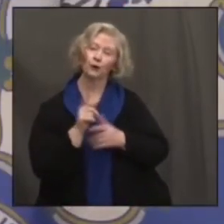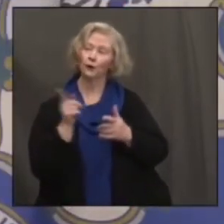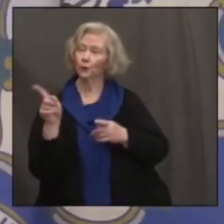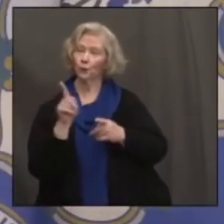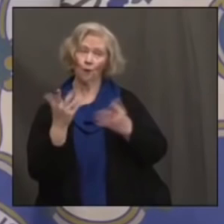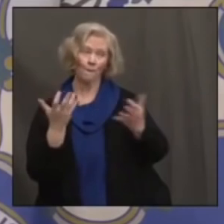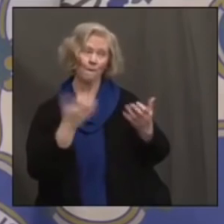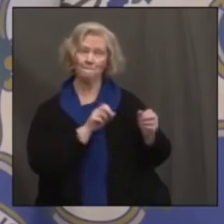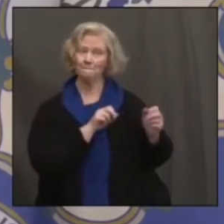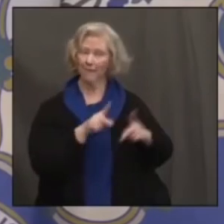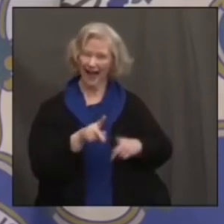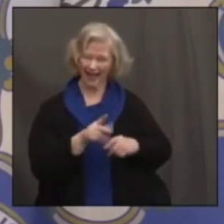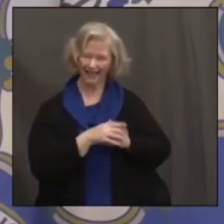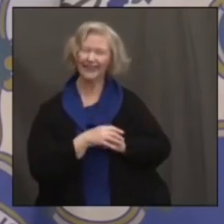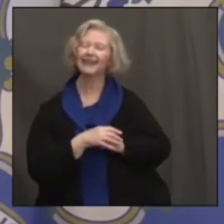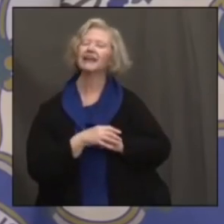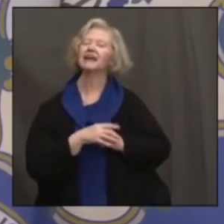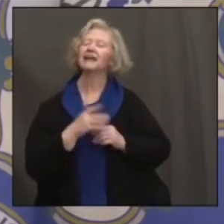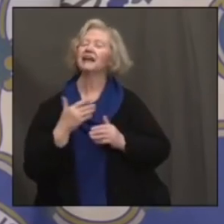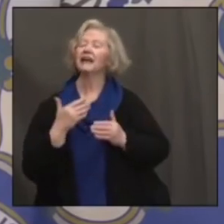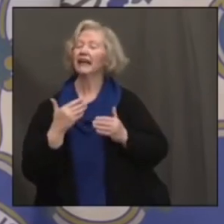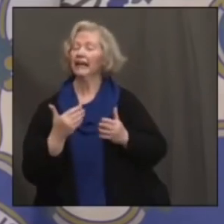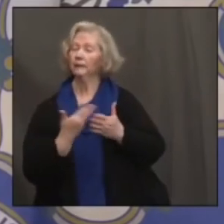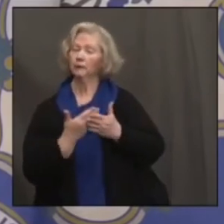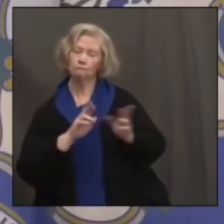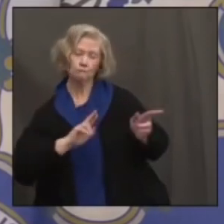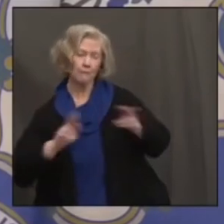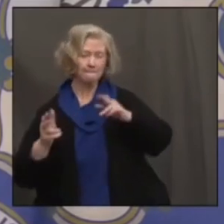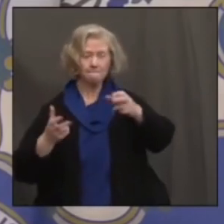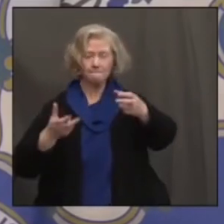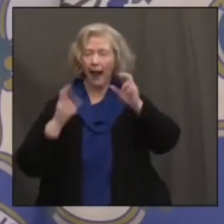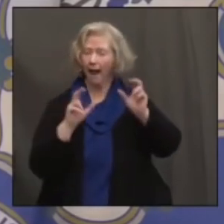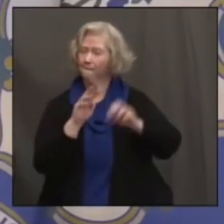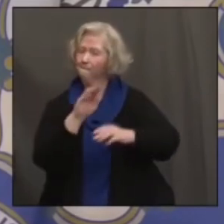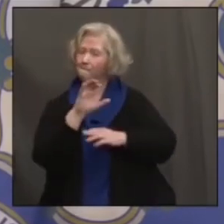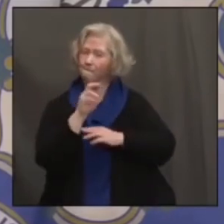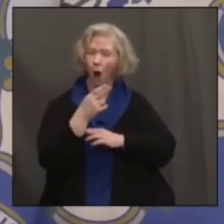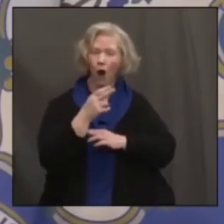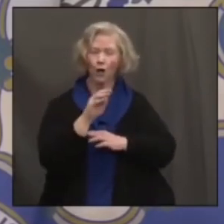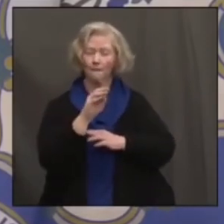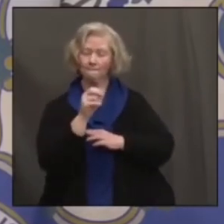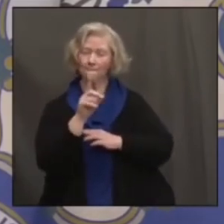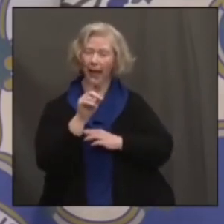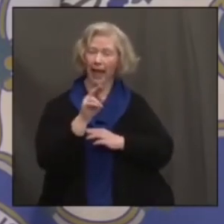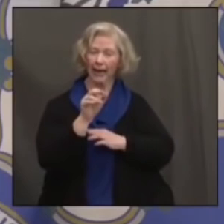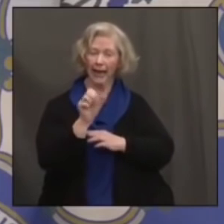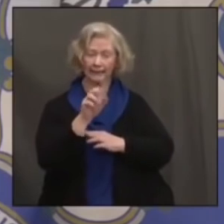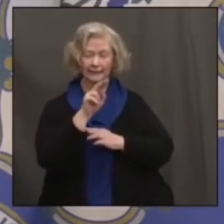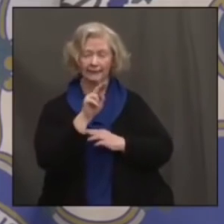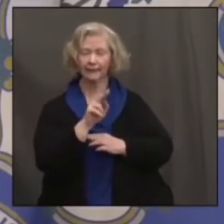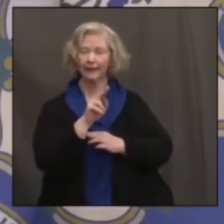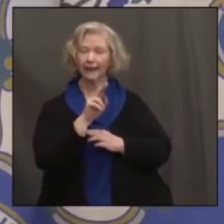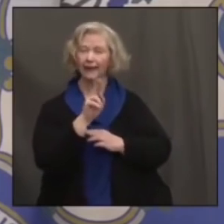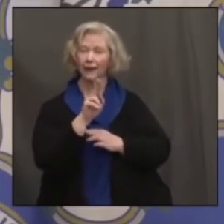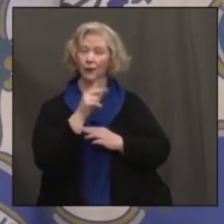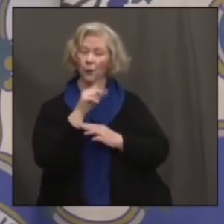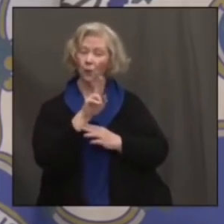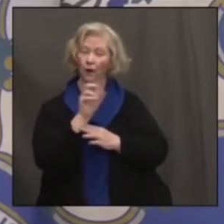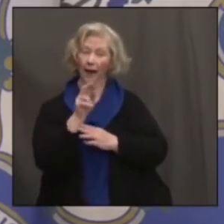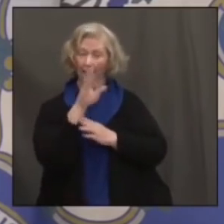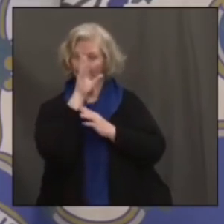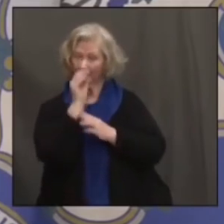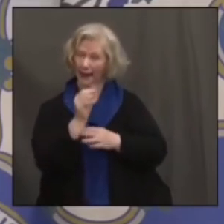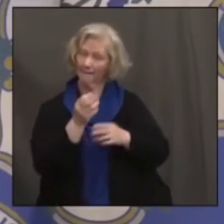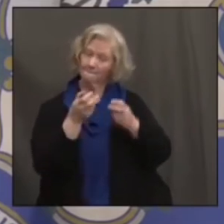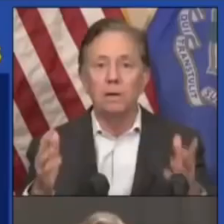demand. And as we move into March Madness season and NCAA basketball championships, UConn men's basketball team